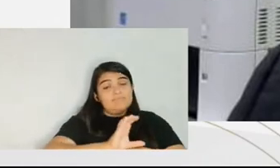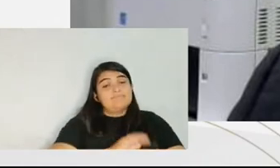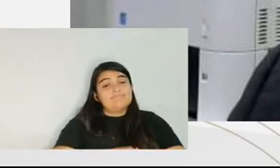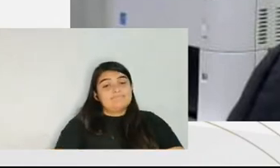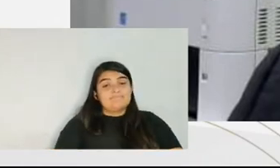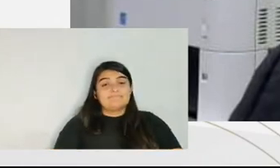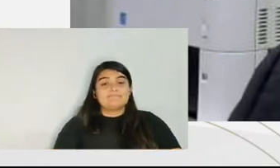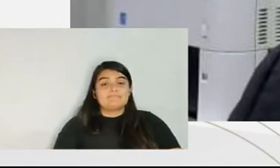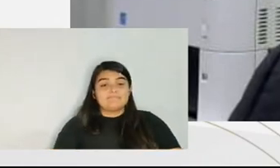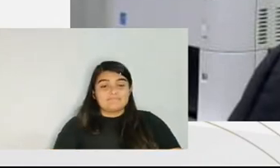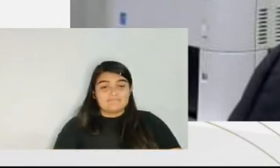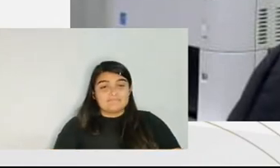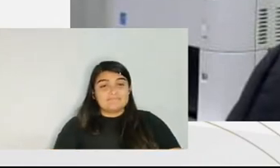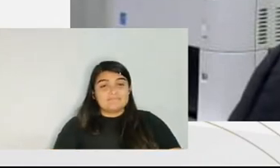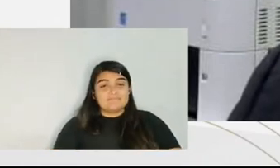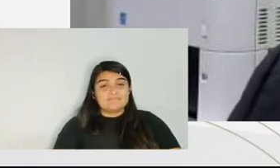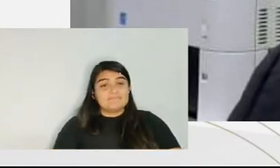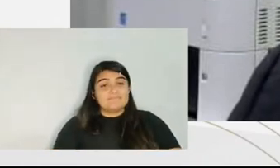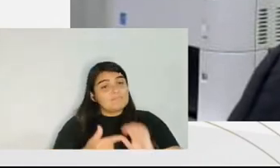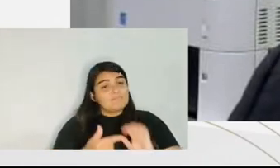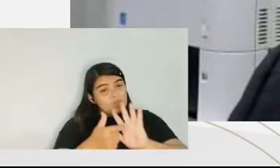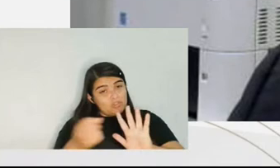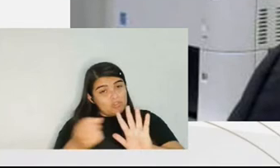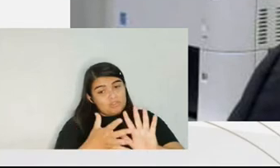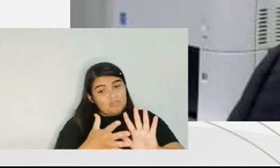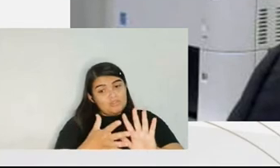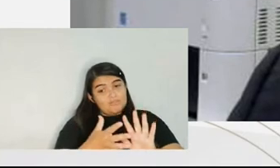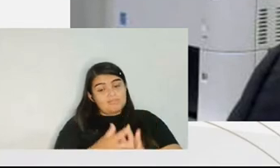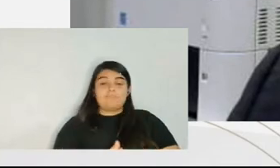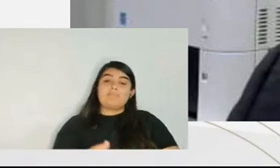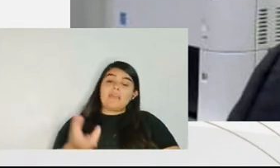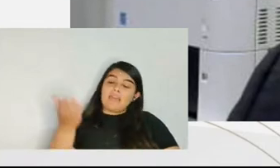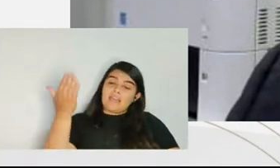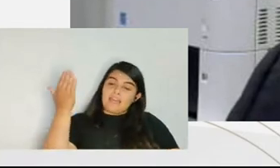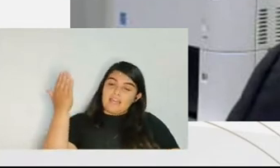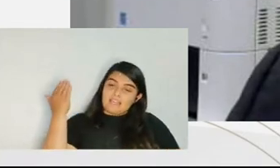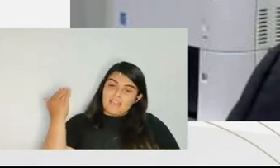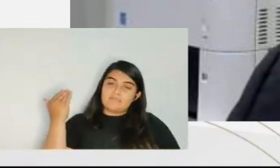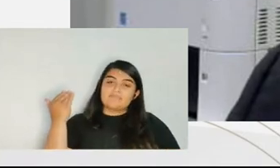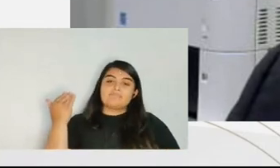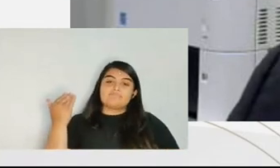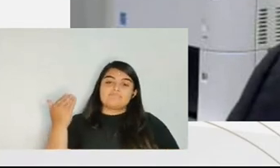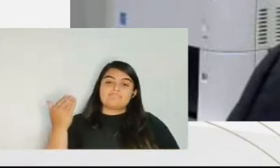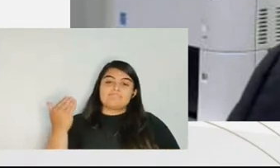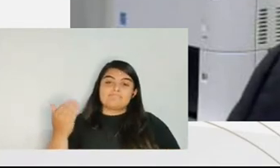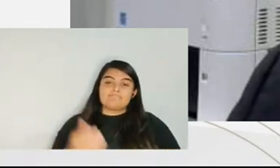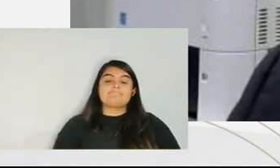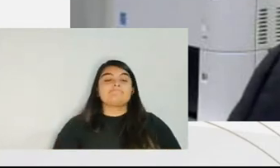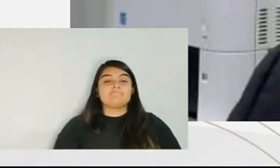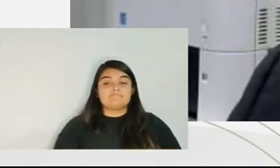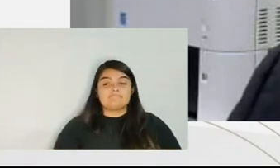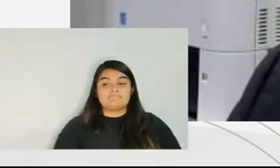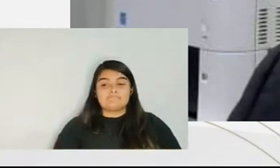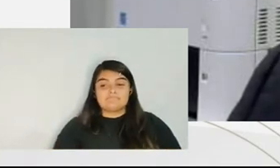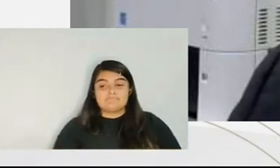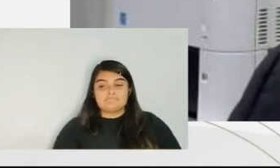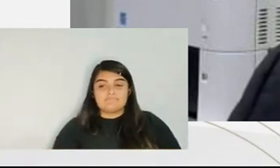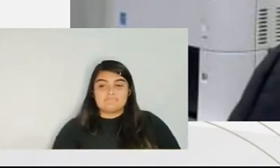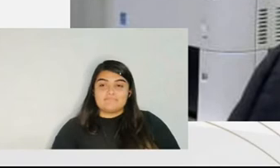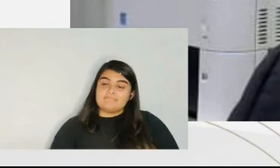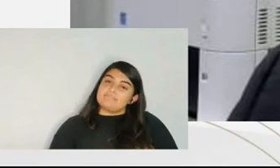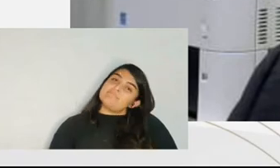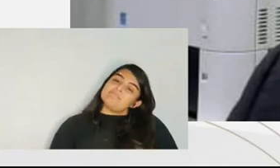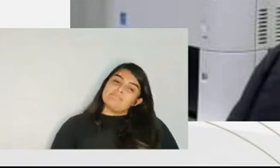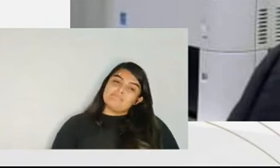the constitutional rules brought this novelty at the time, which was